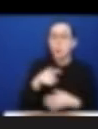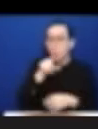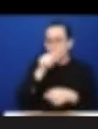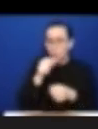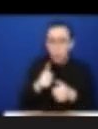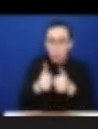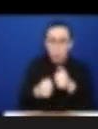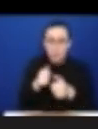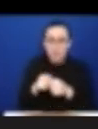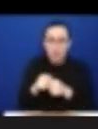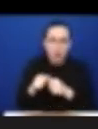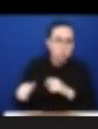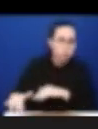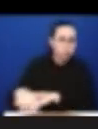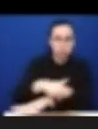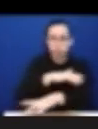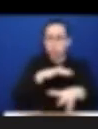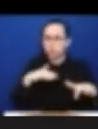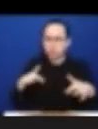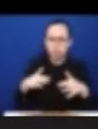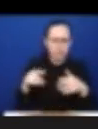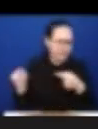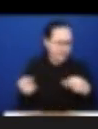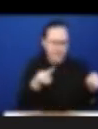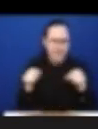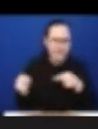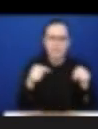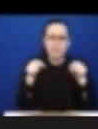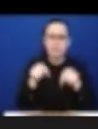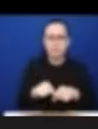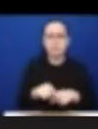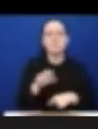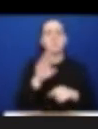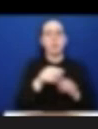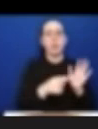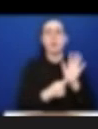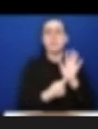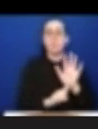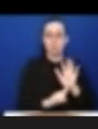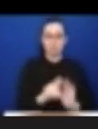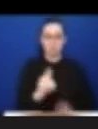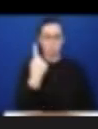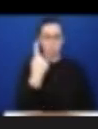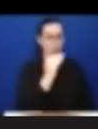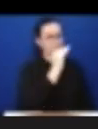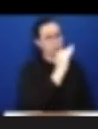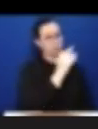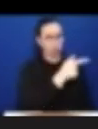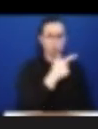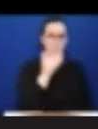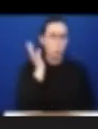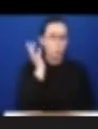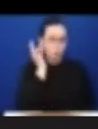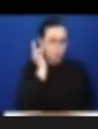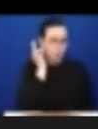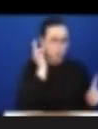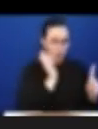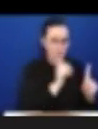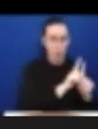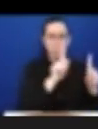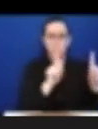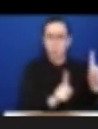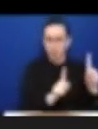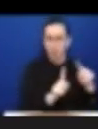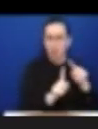who cared for her young brother with Down syndrome found herself desperate to be a support, but was denied access